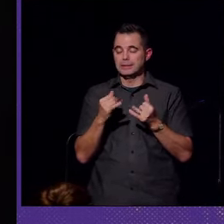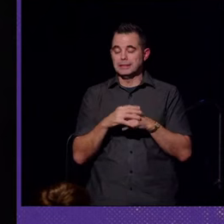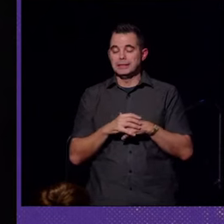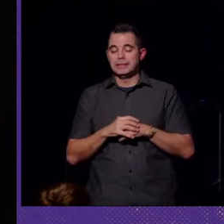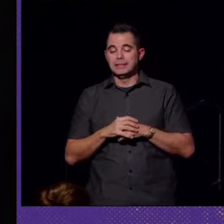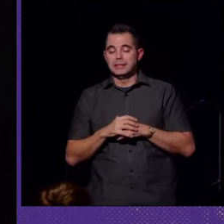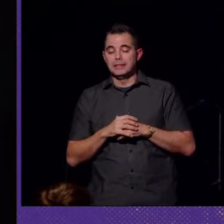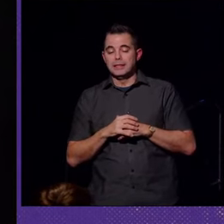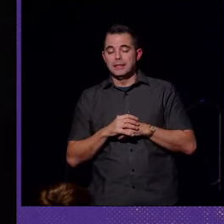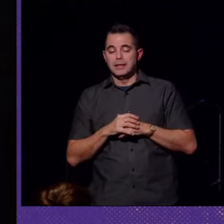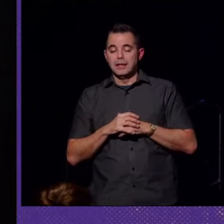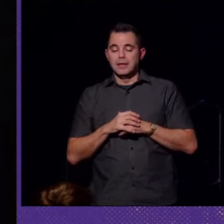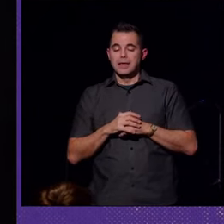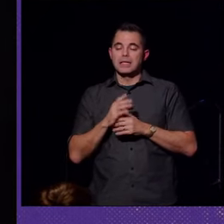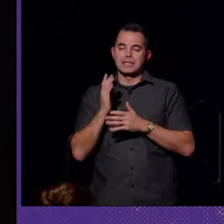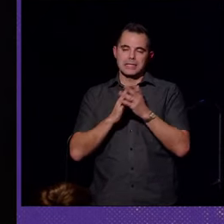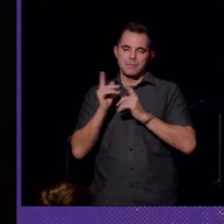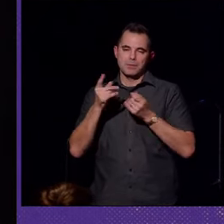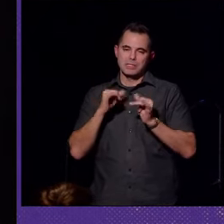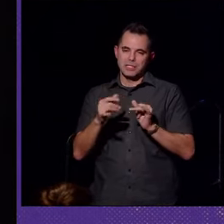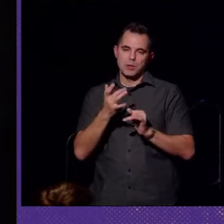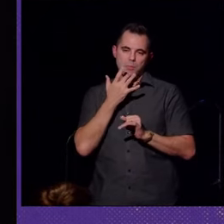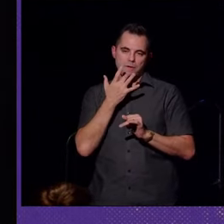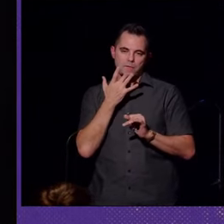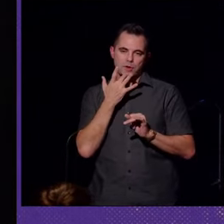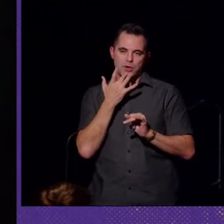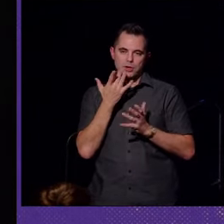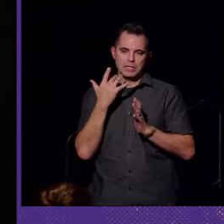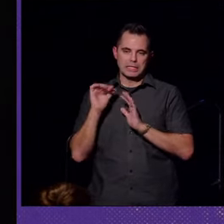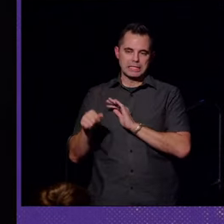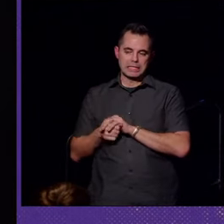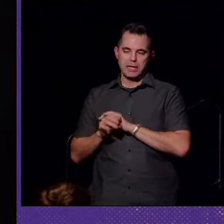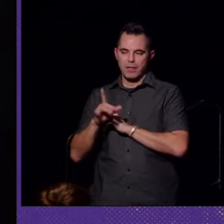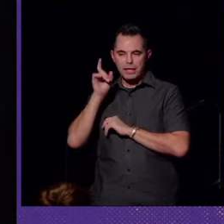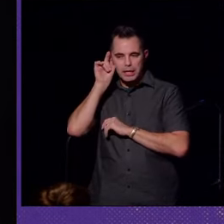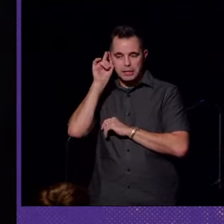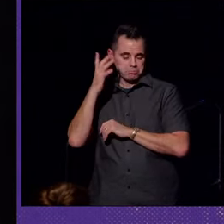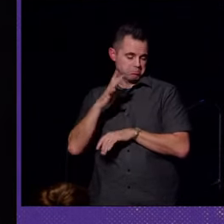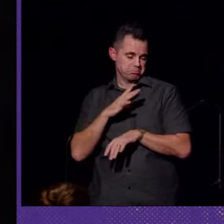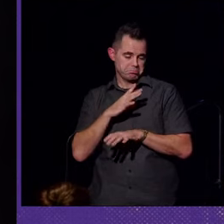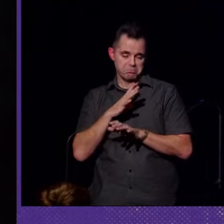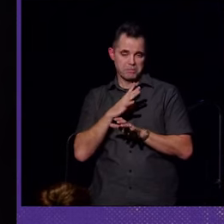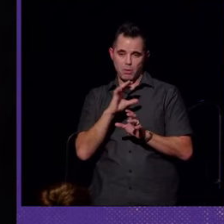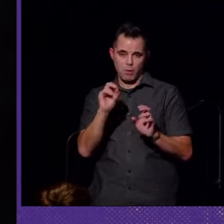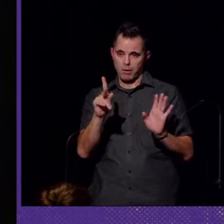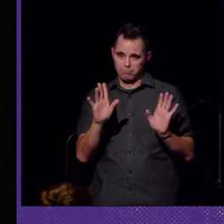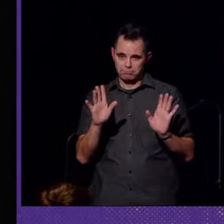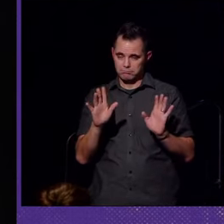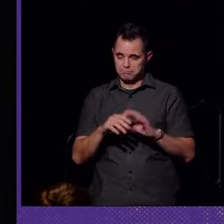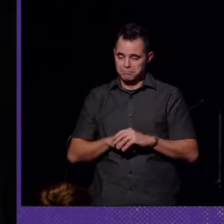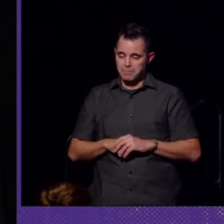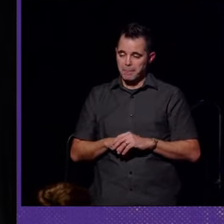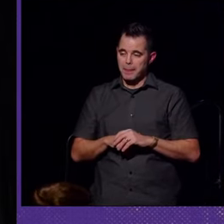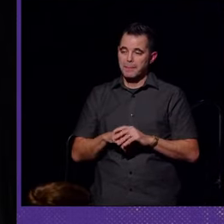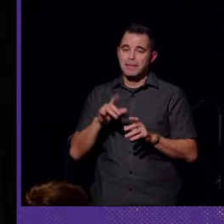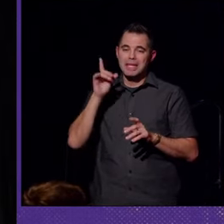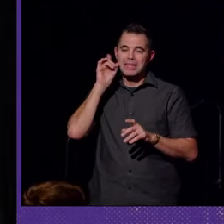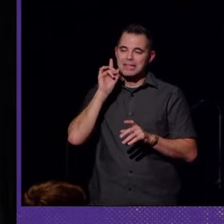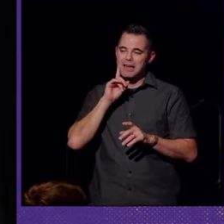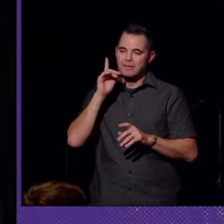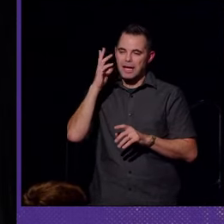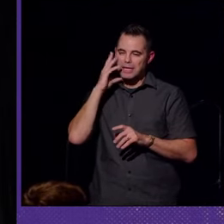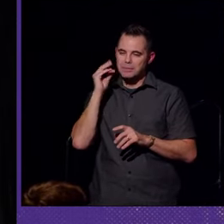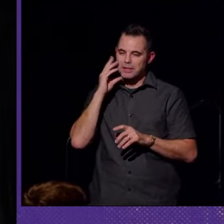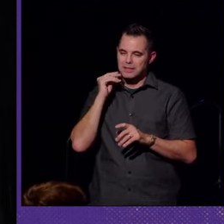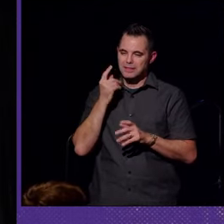some people still prefer to conceal their hearing aids, and that's completely okay. Deaf experience